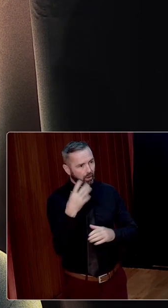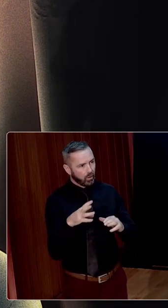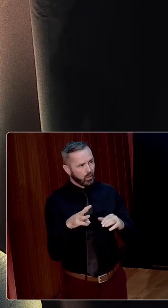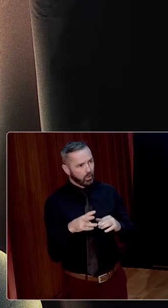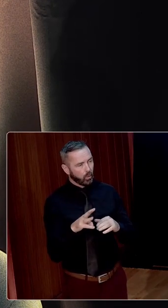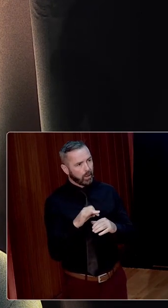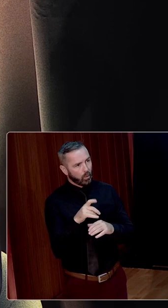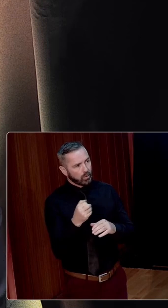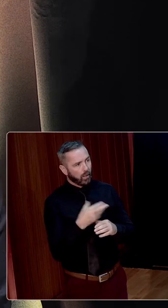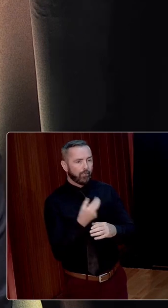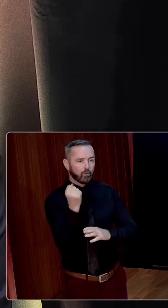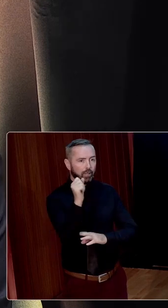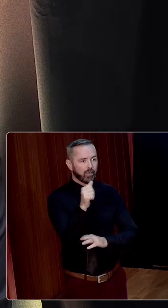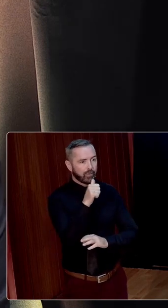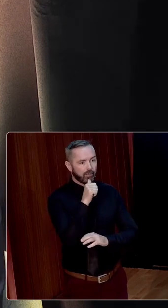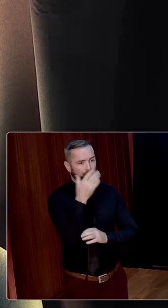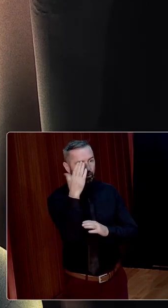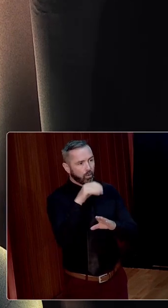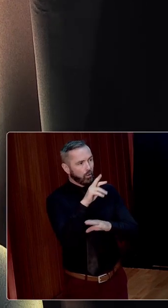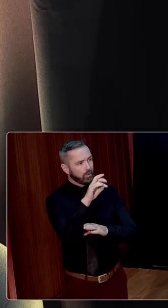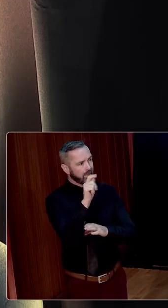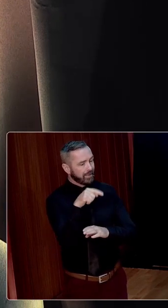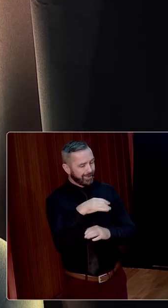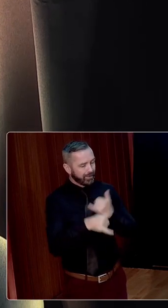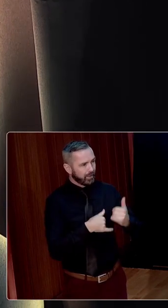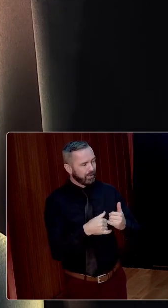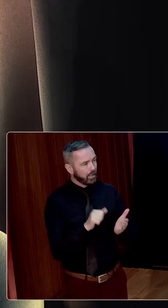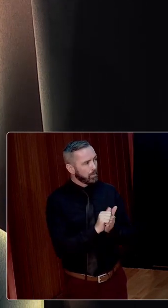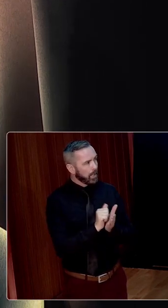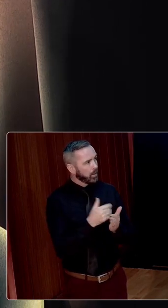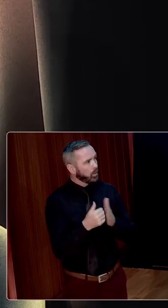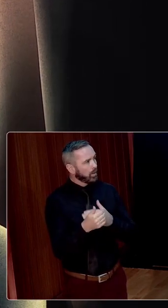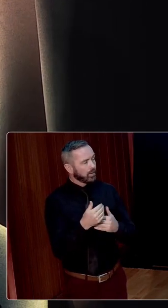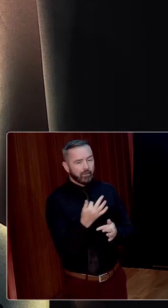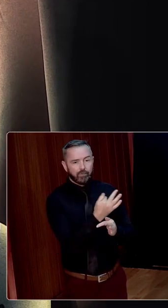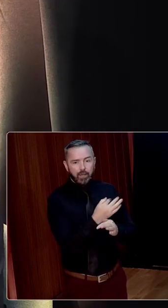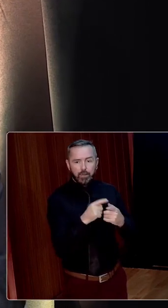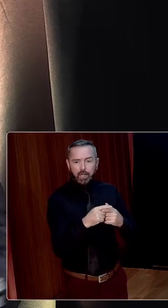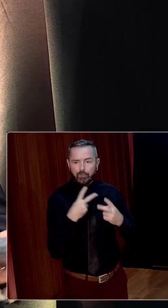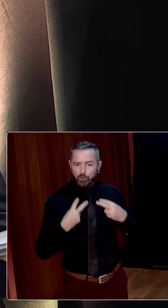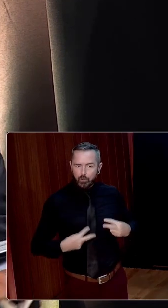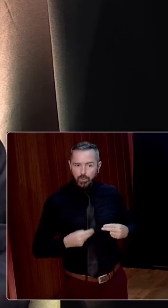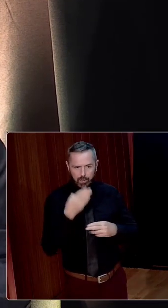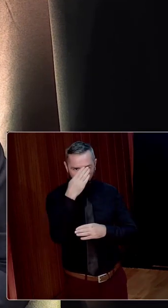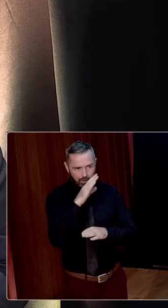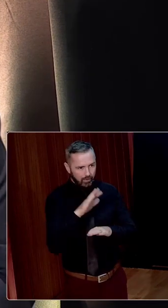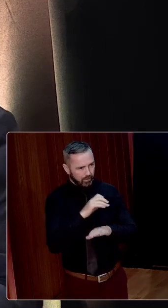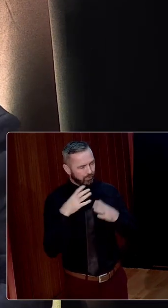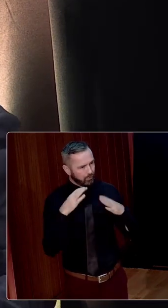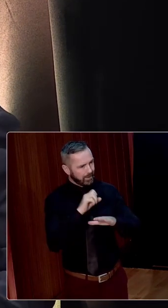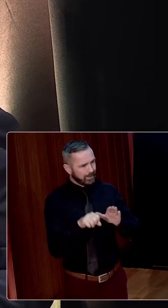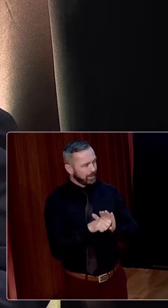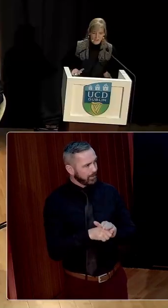of the Revolution, which first aired on RT in May of this year. Her paper is entitled Family and Vulnerability in the Irish Free State. Professor, you have the floor for 20